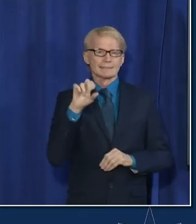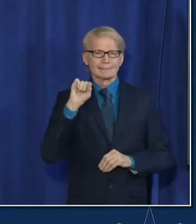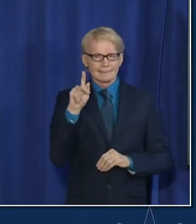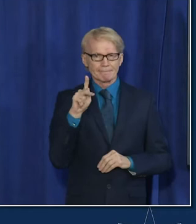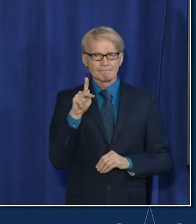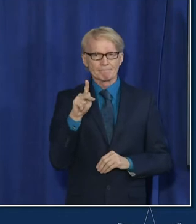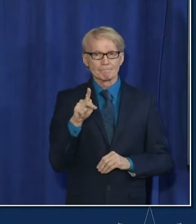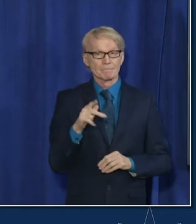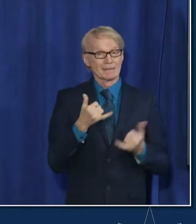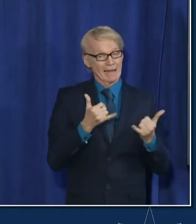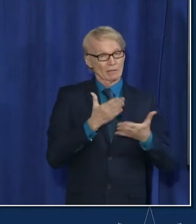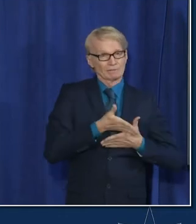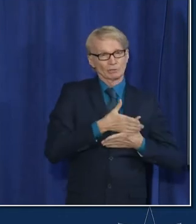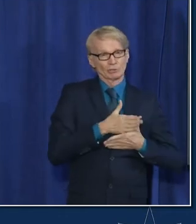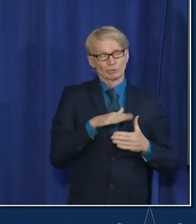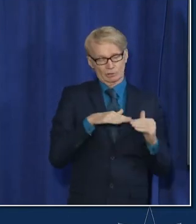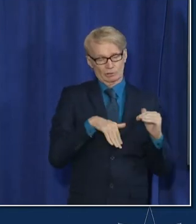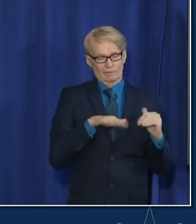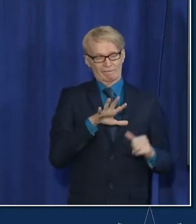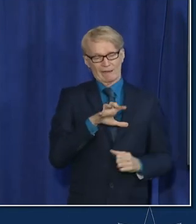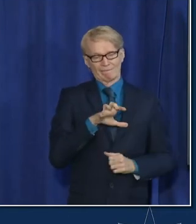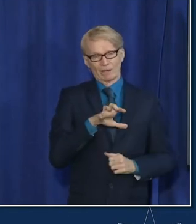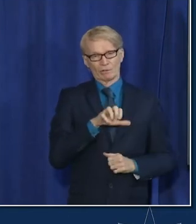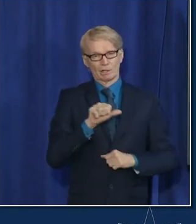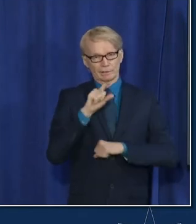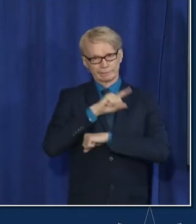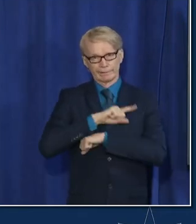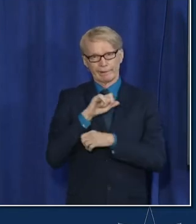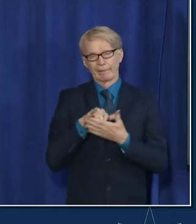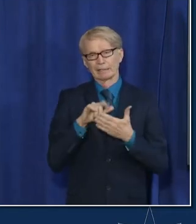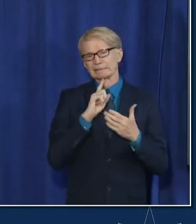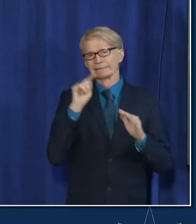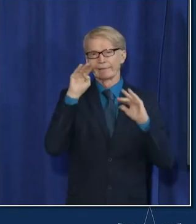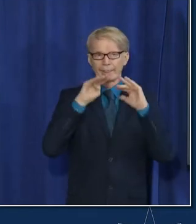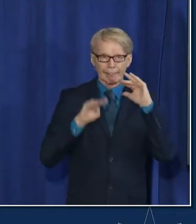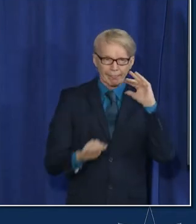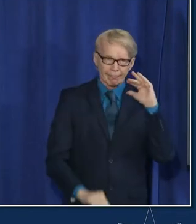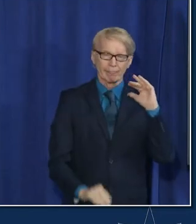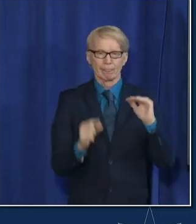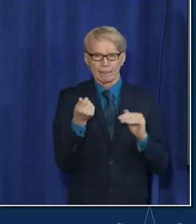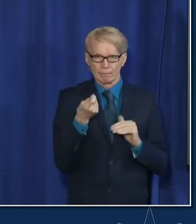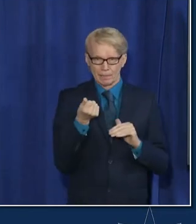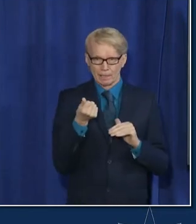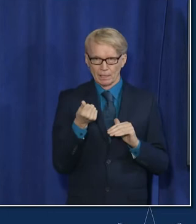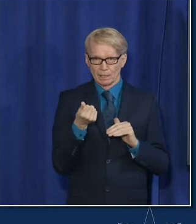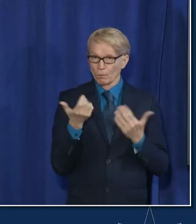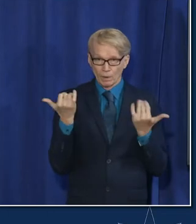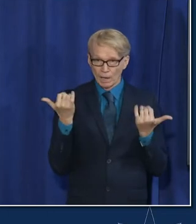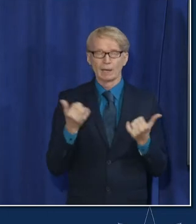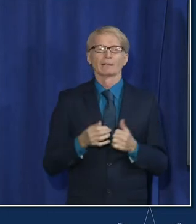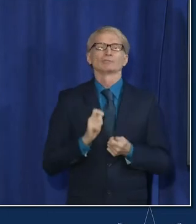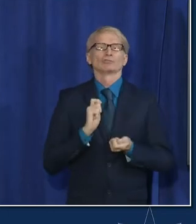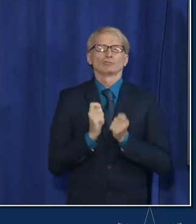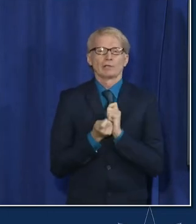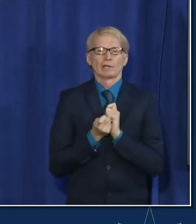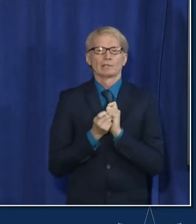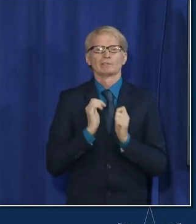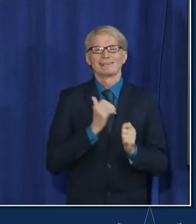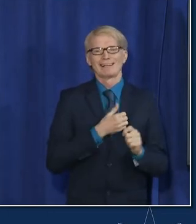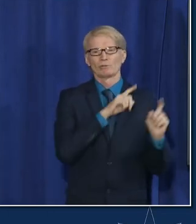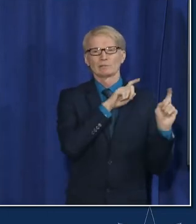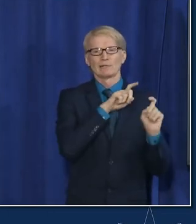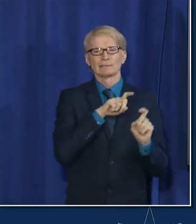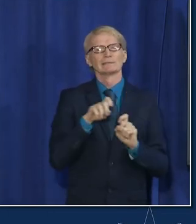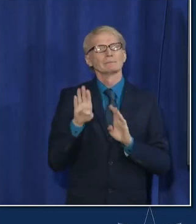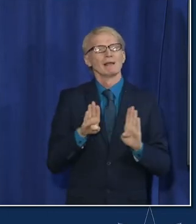currently averaging just under 500 cases per day that's actually down a little bit but largely that's because of changes in testing patterns over